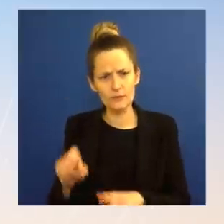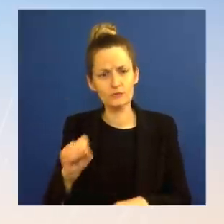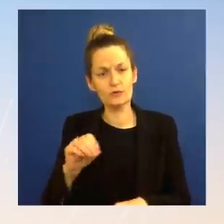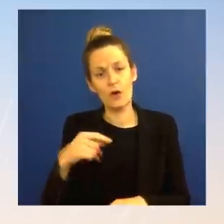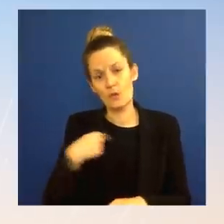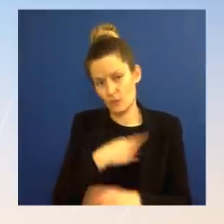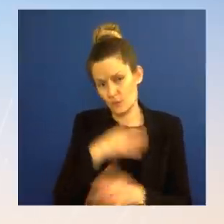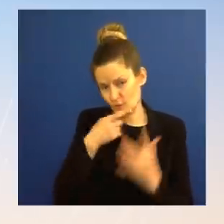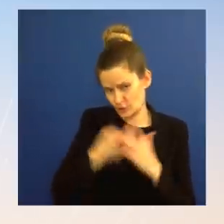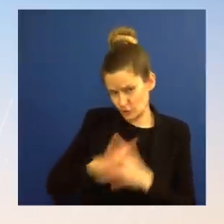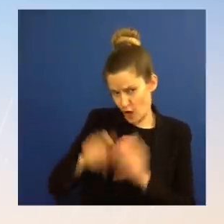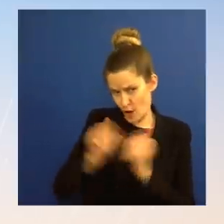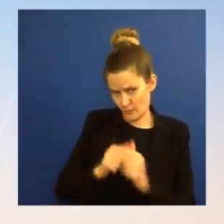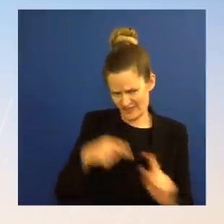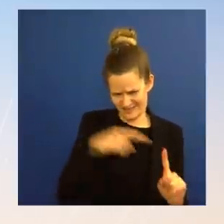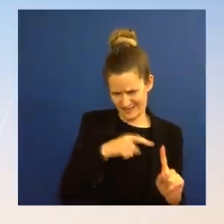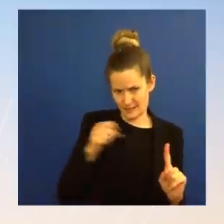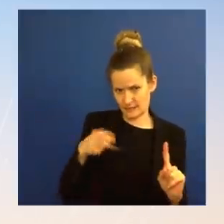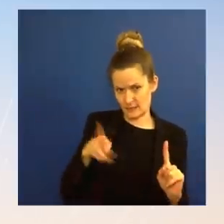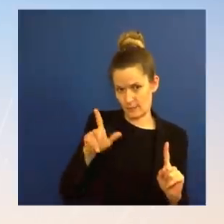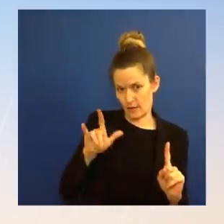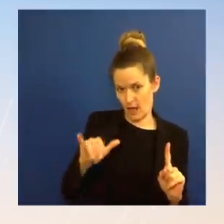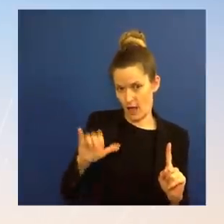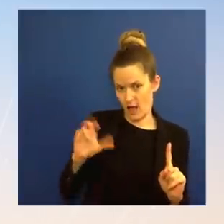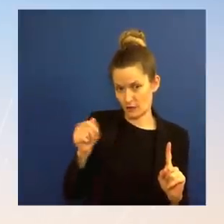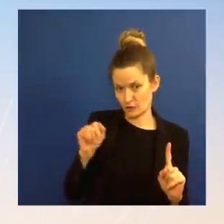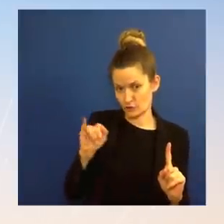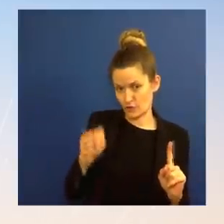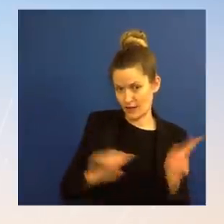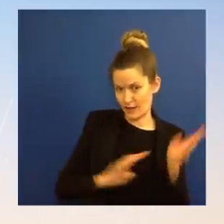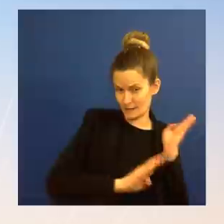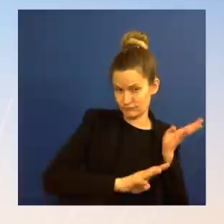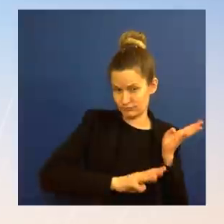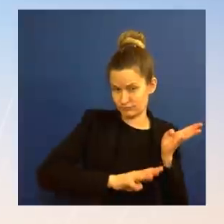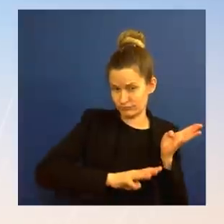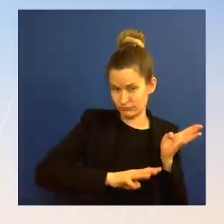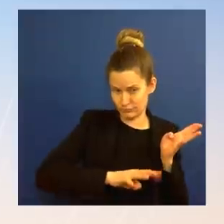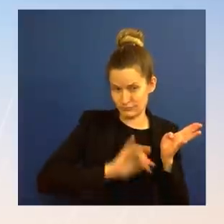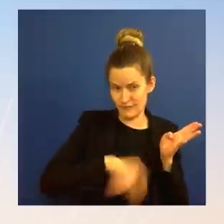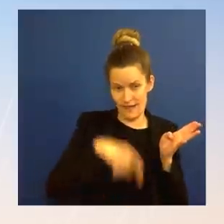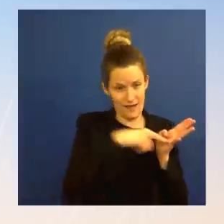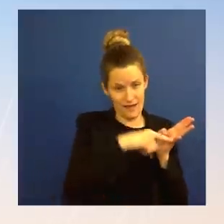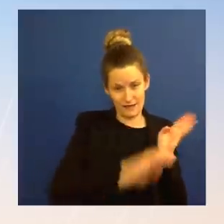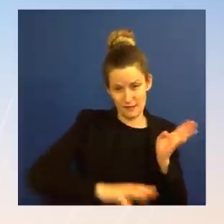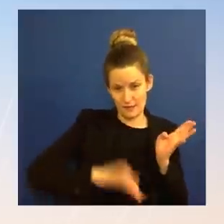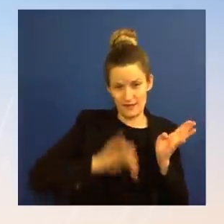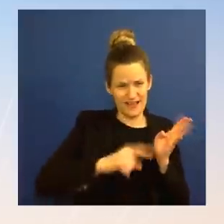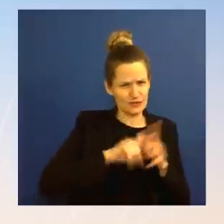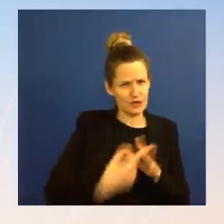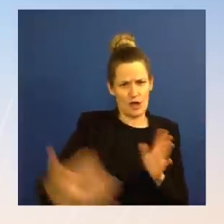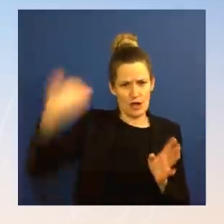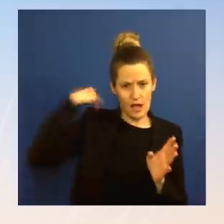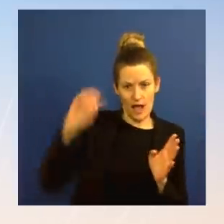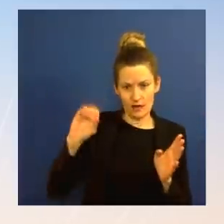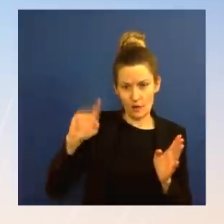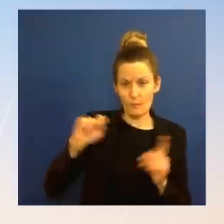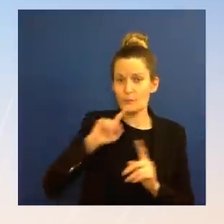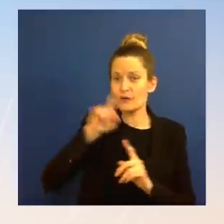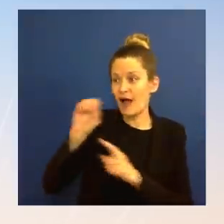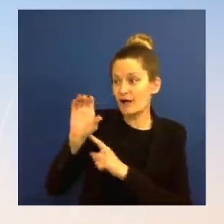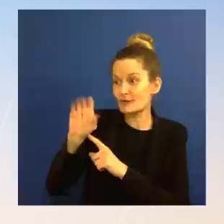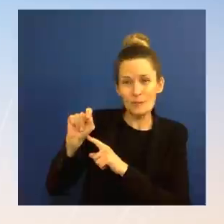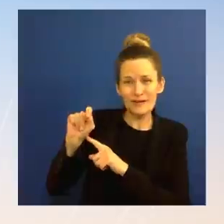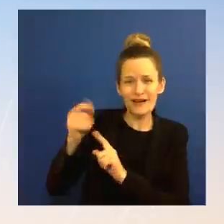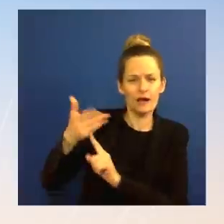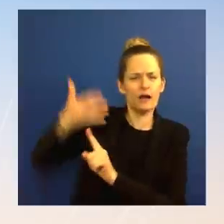those bottlenecks. Those are steps we've taken not just since October, but since earlier this year. There's no question that we've seen impacts as it